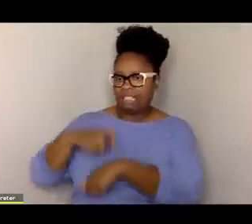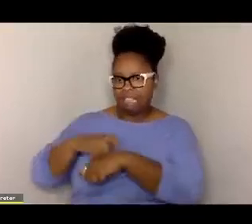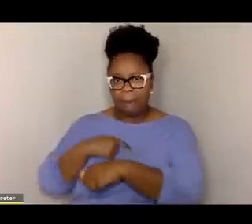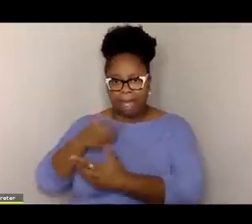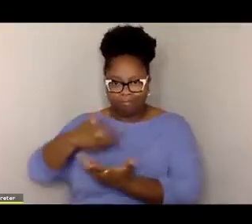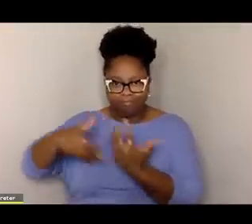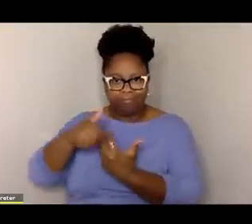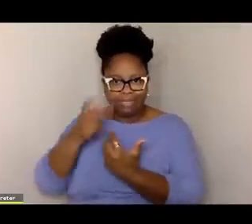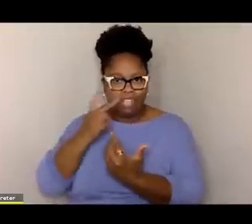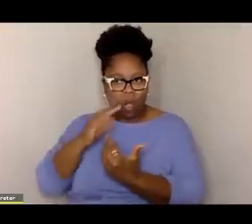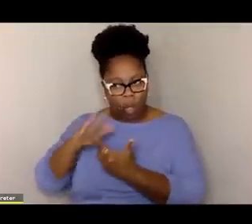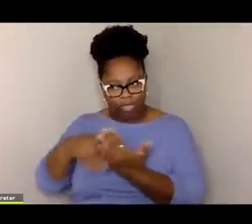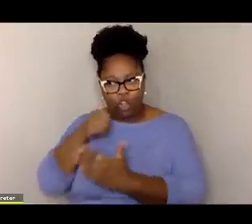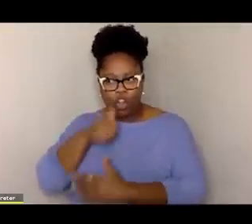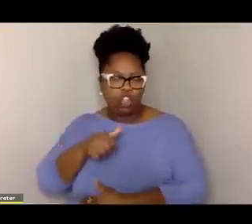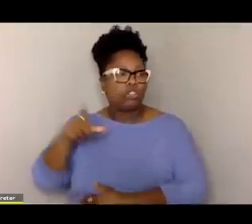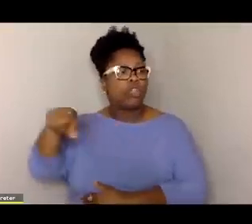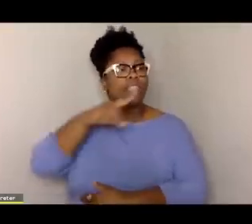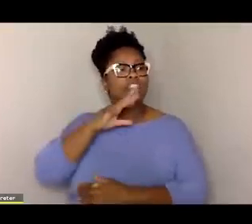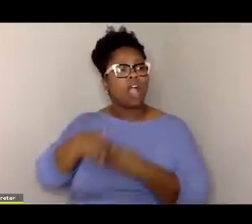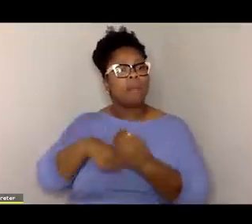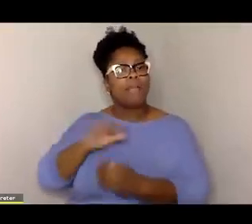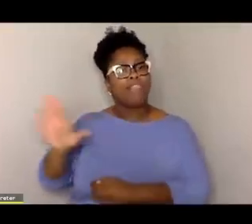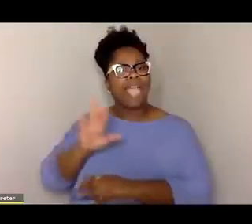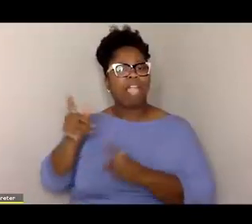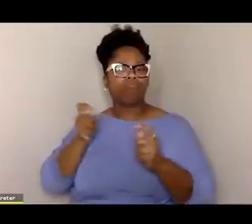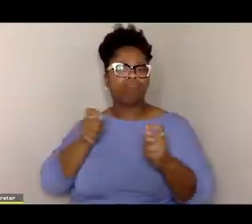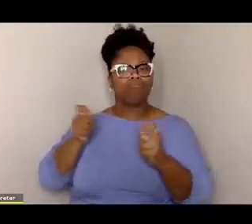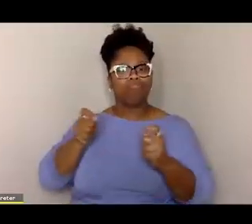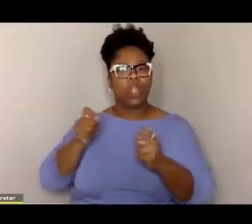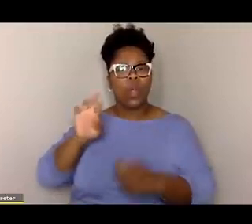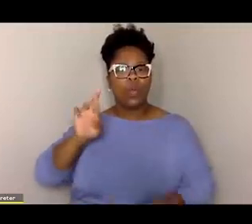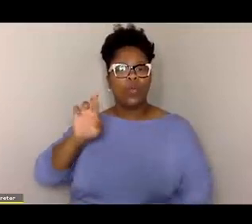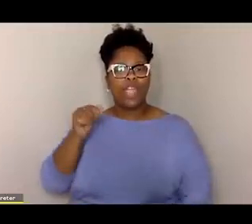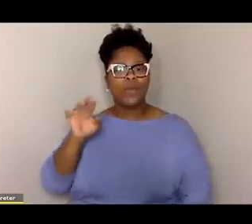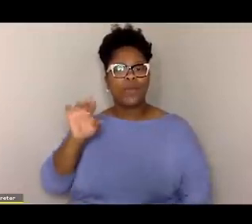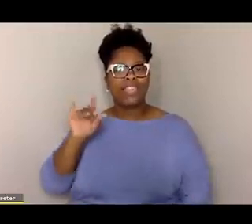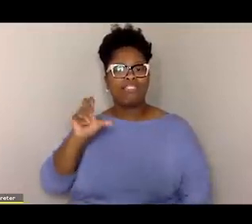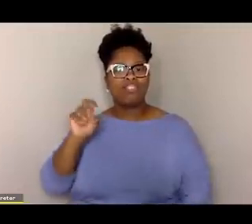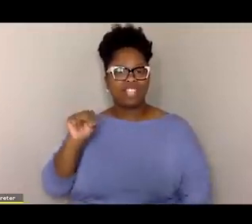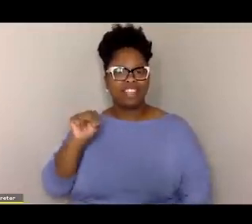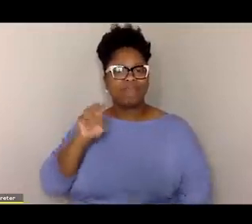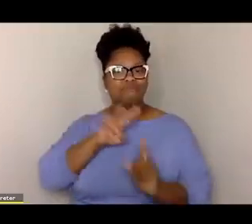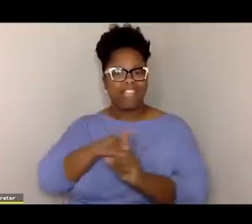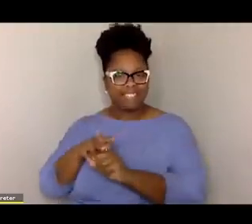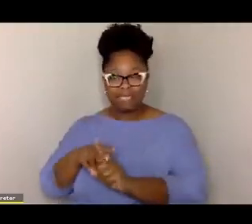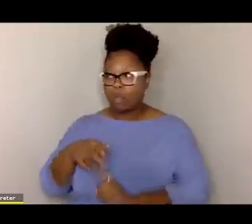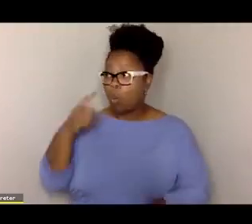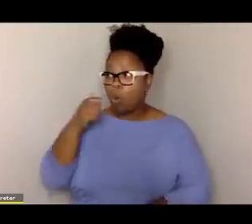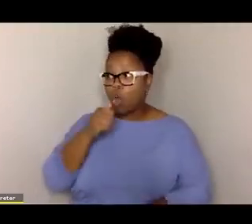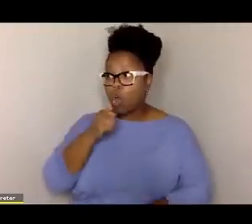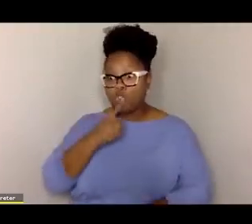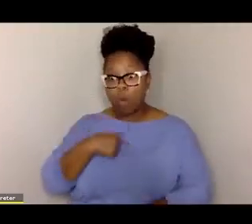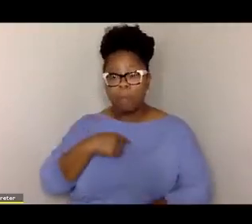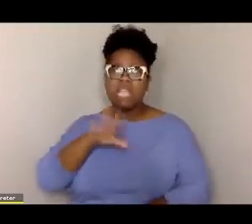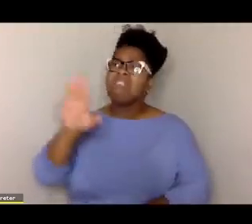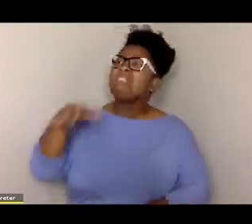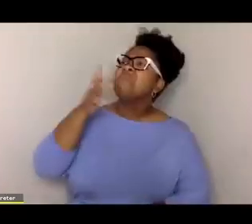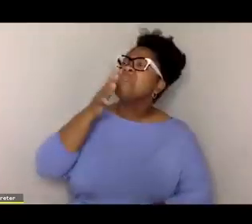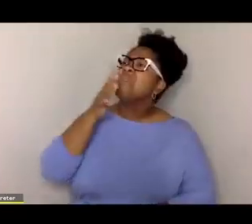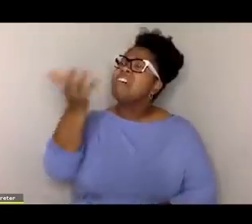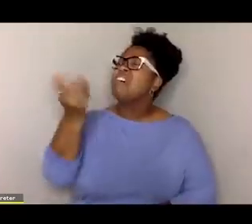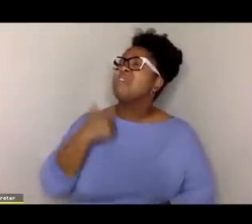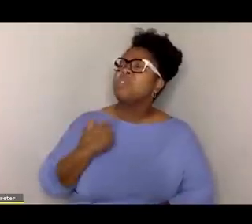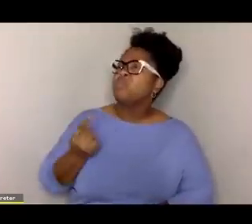was the last time I've seen all the girls. And they're all talking to me about their regulation practices. And they were saying, one girl